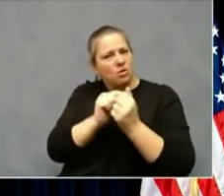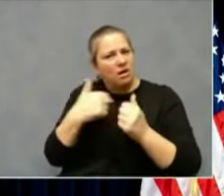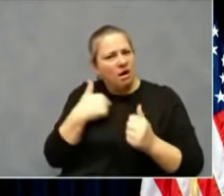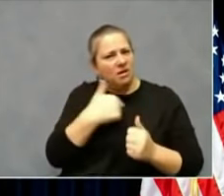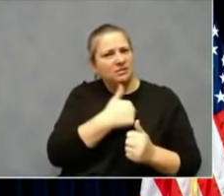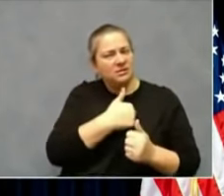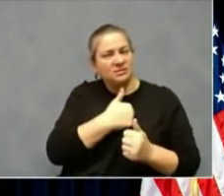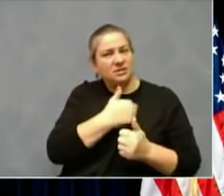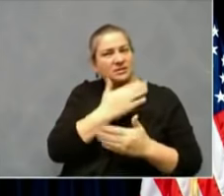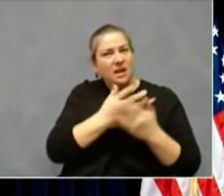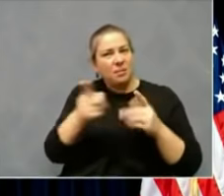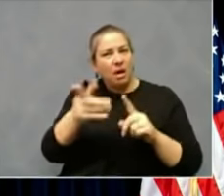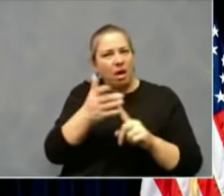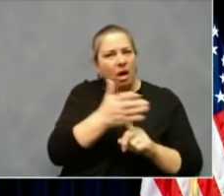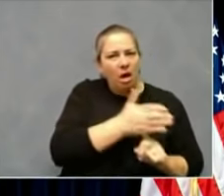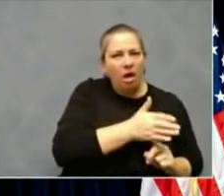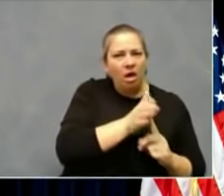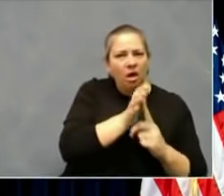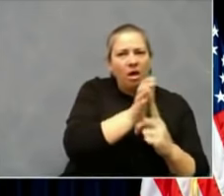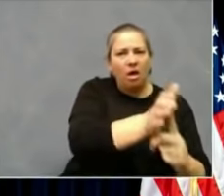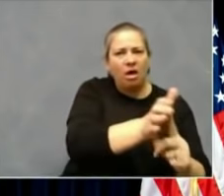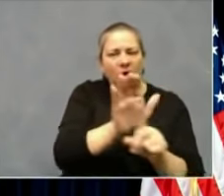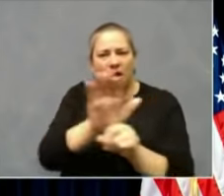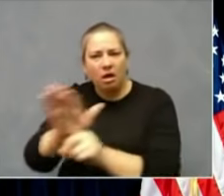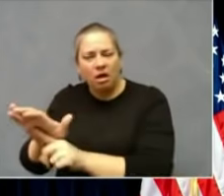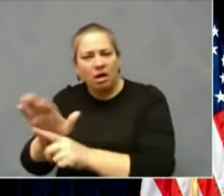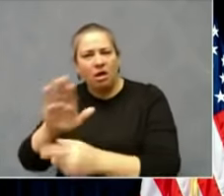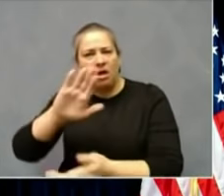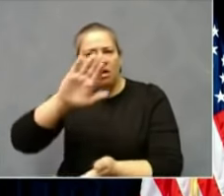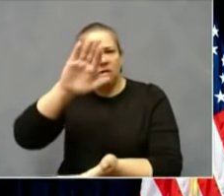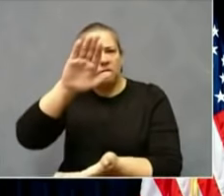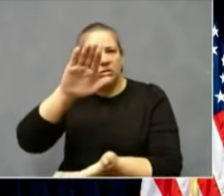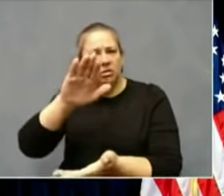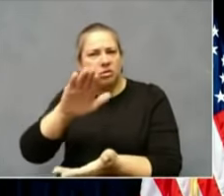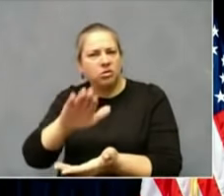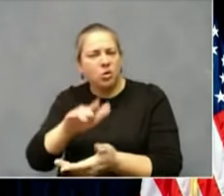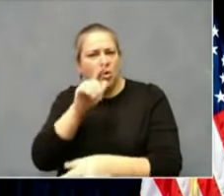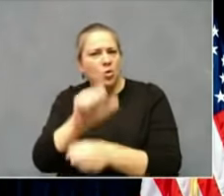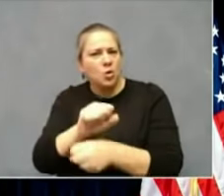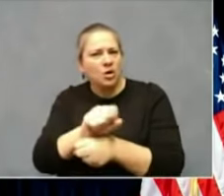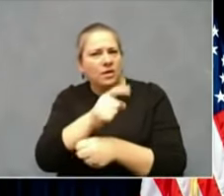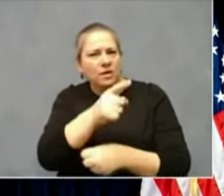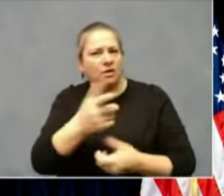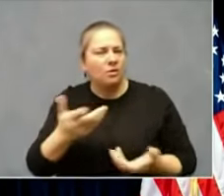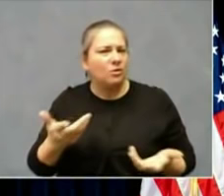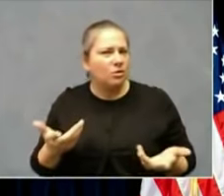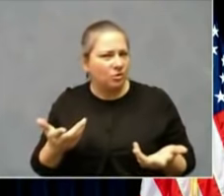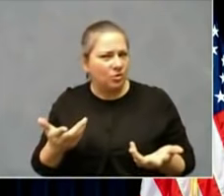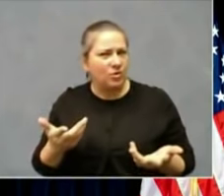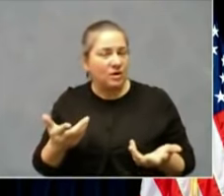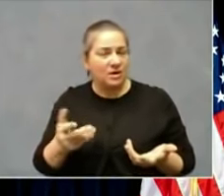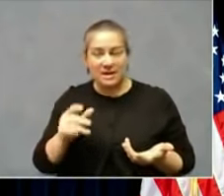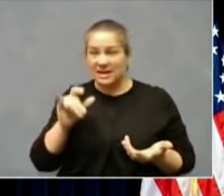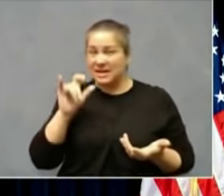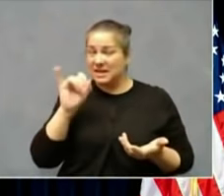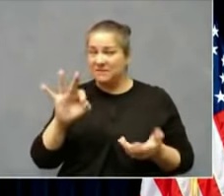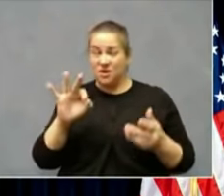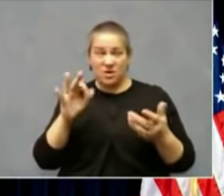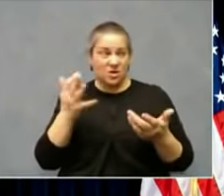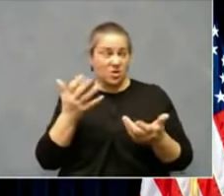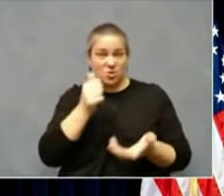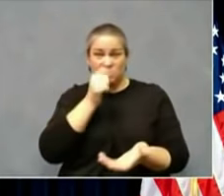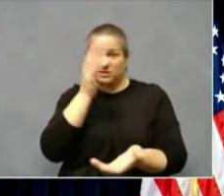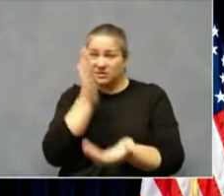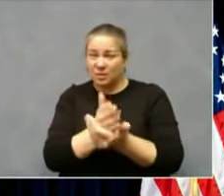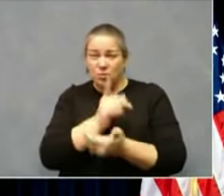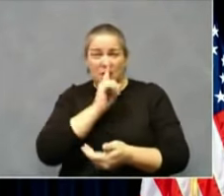escalation of this virus that if we don't stop, even with all of the work that those individuals will put in,